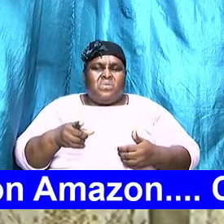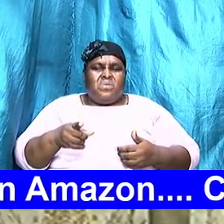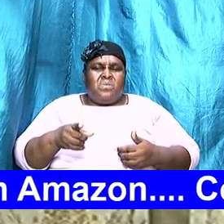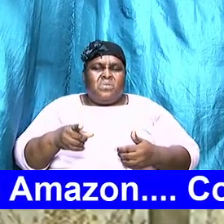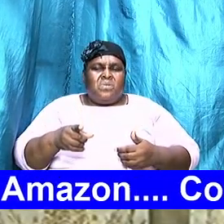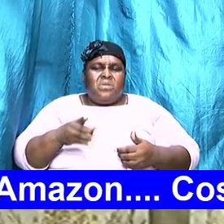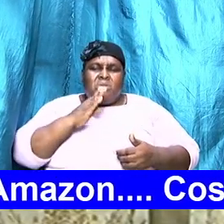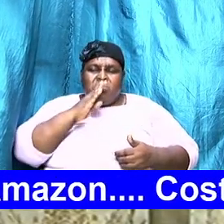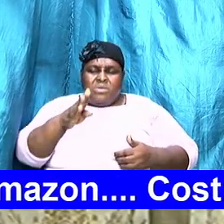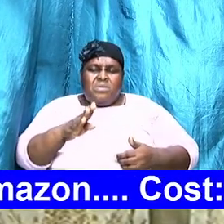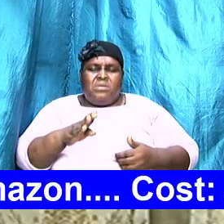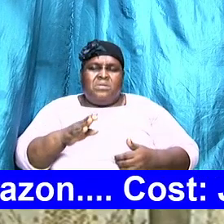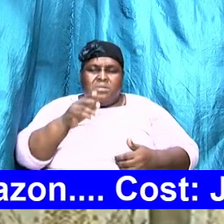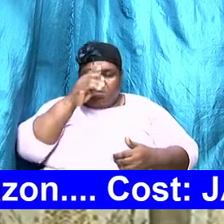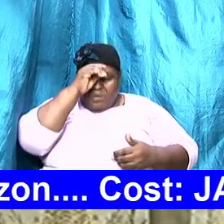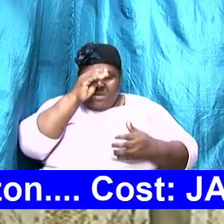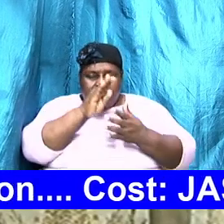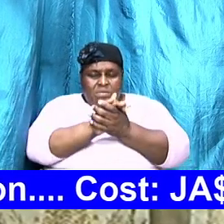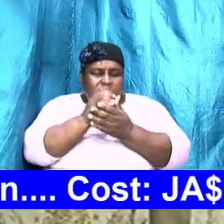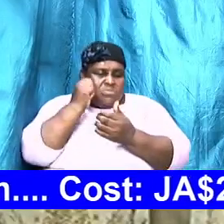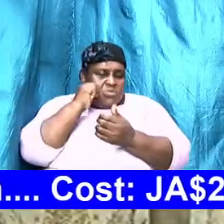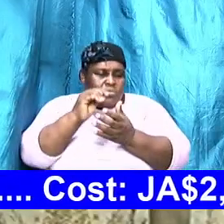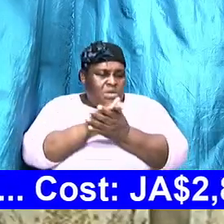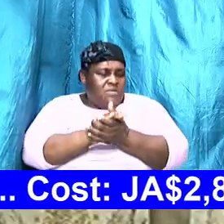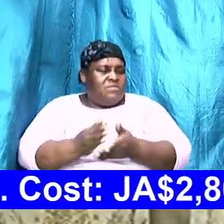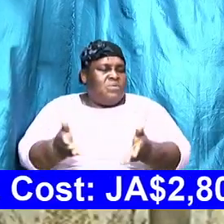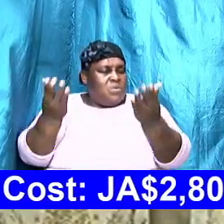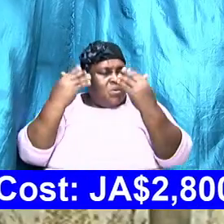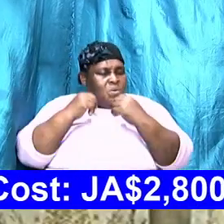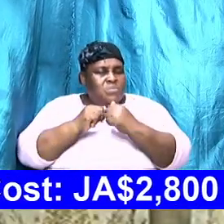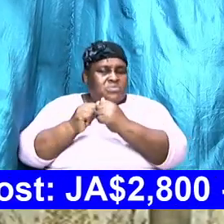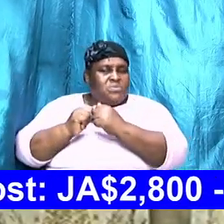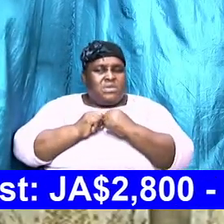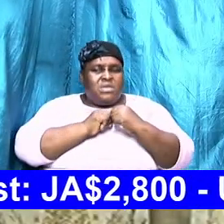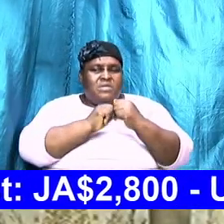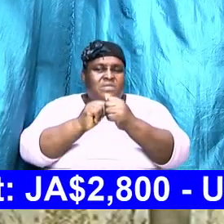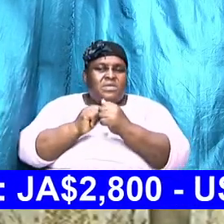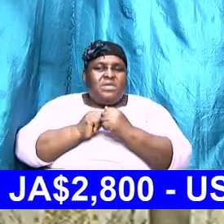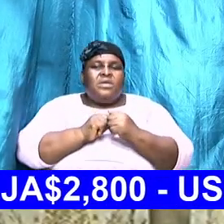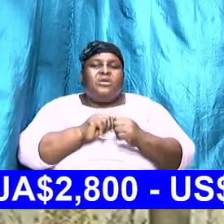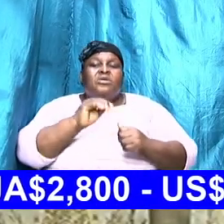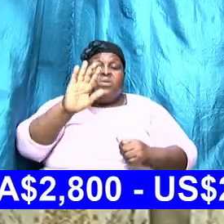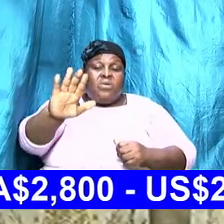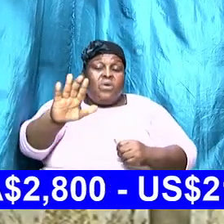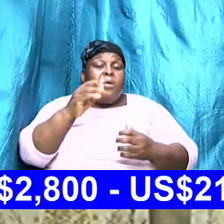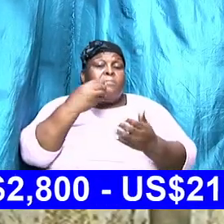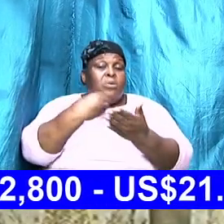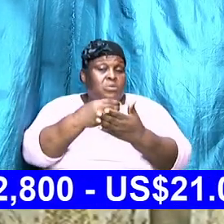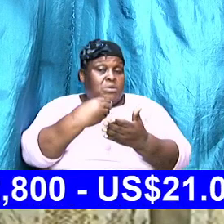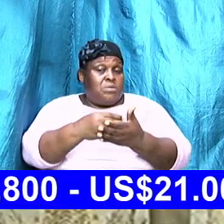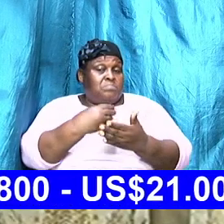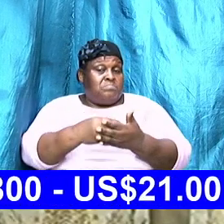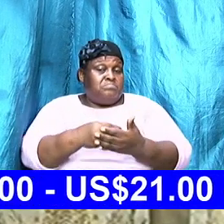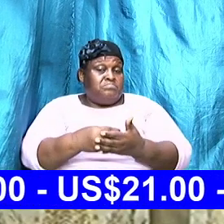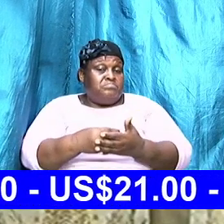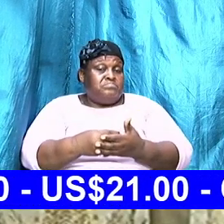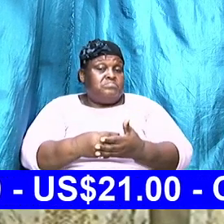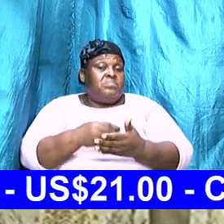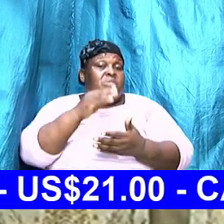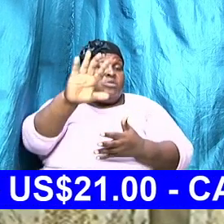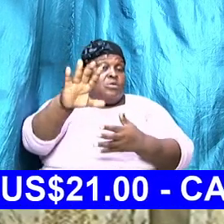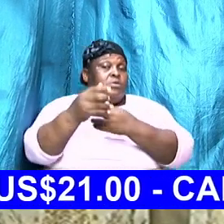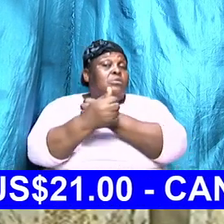husbands and wives come together your money your